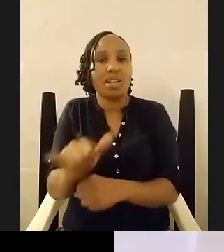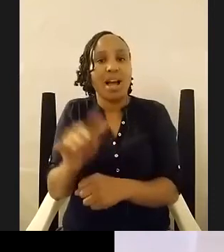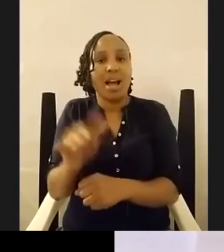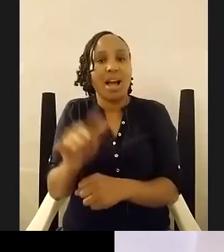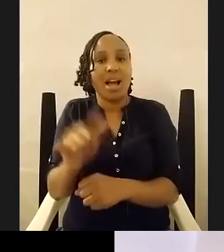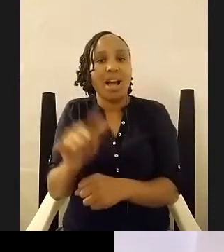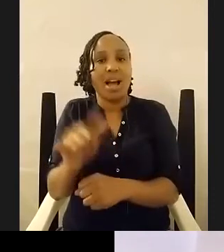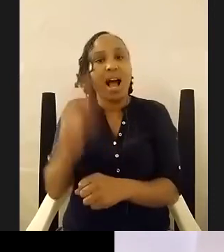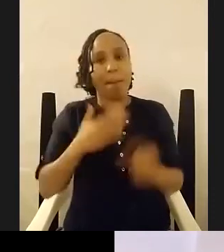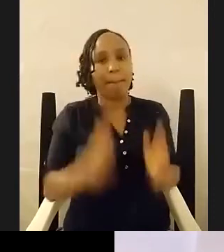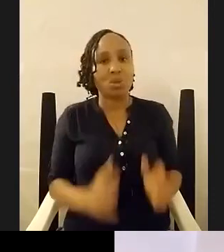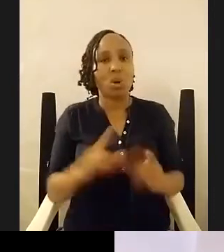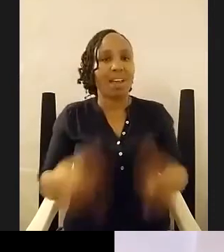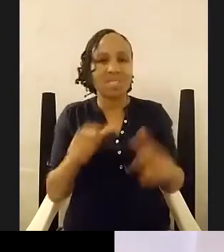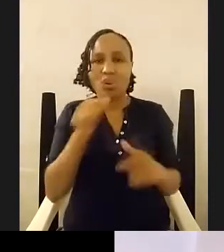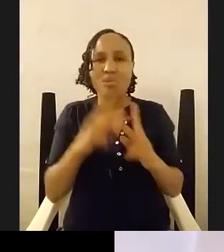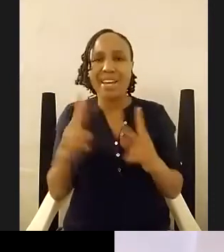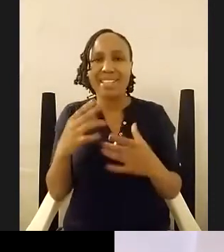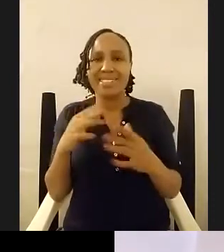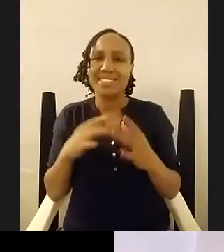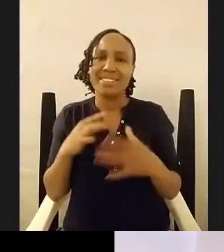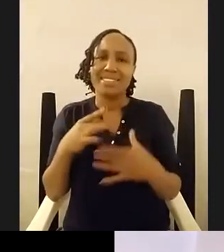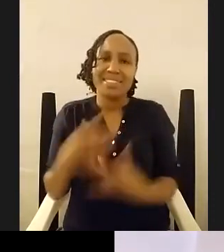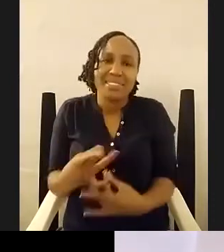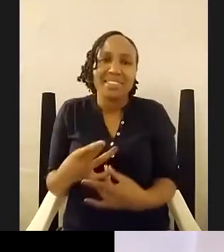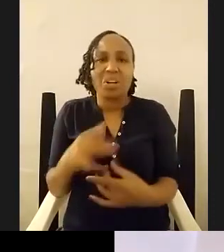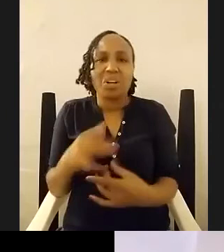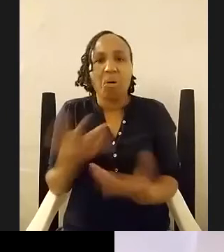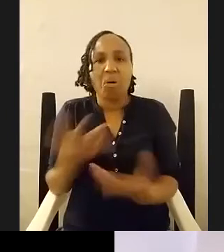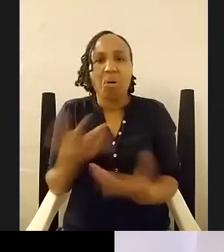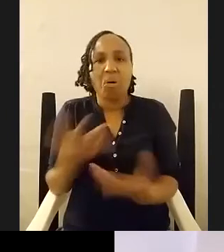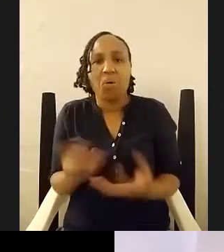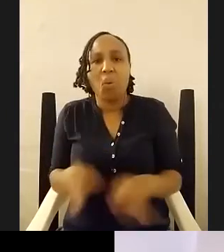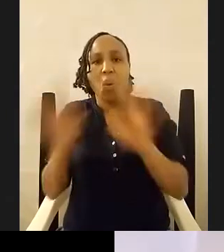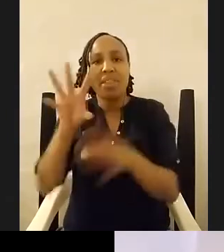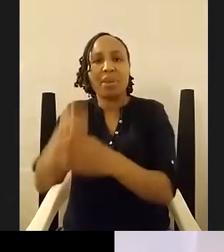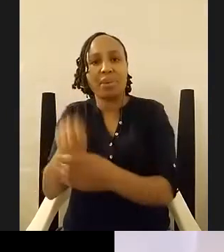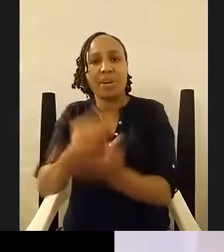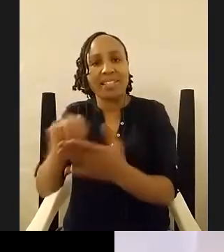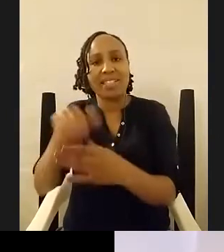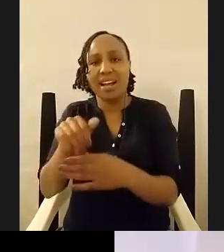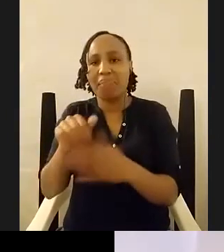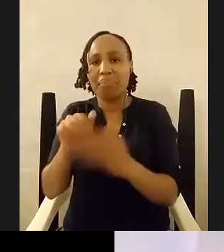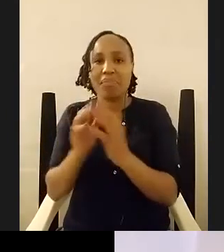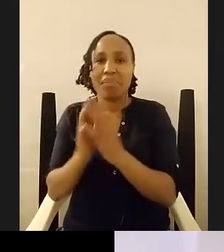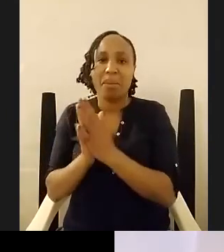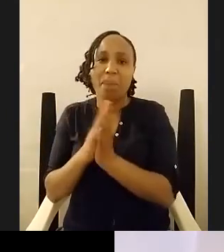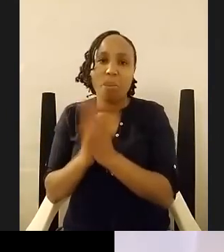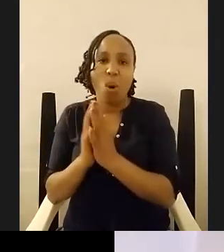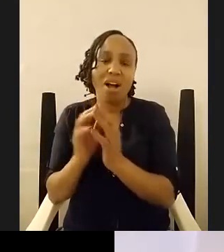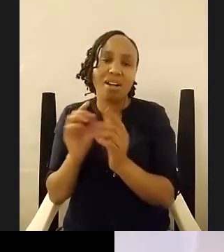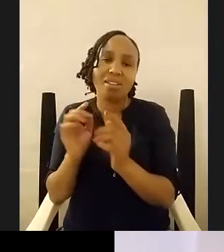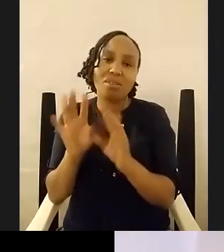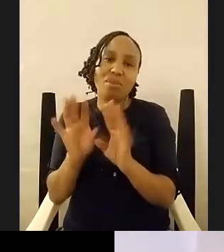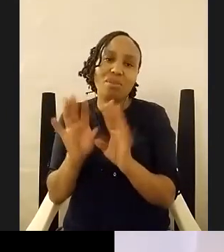or worth writing about in a memoir format yeah and so fiction is this wonderful thing where you can take